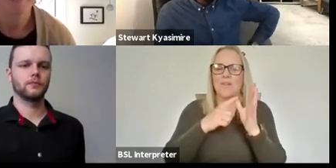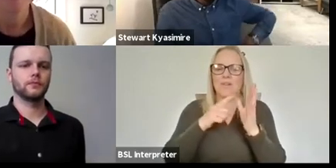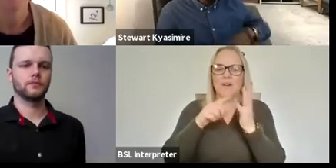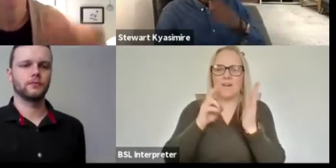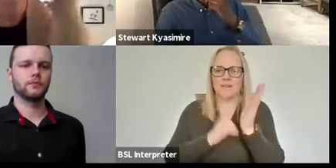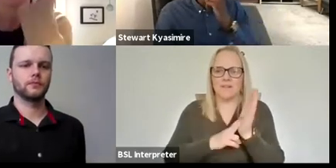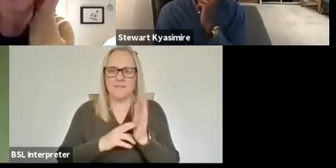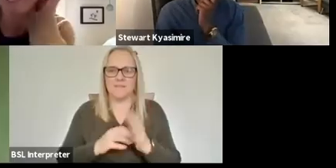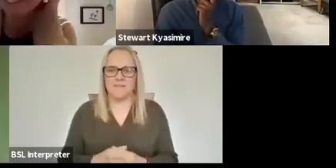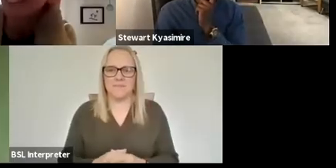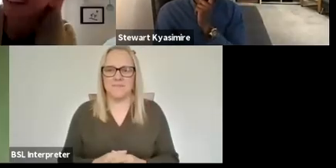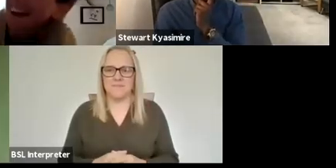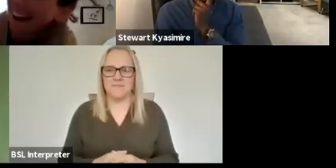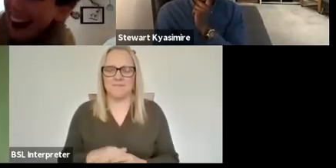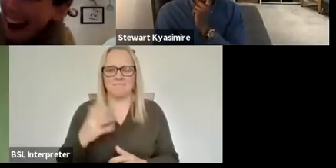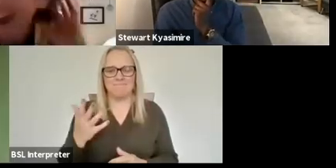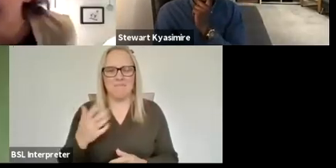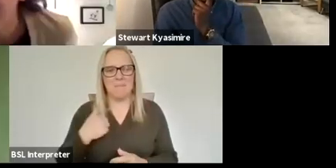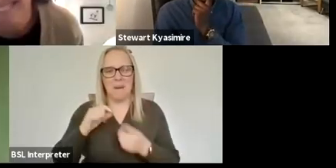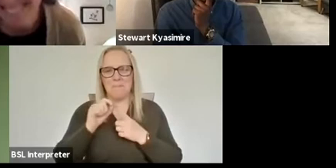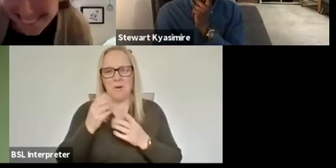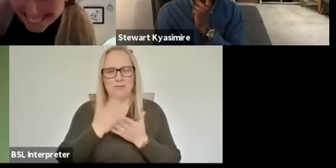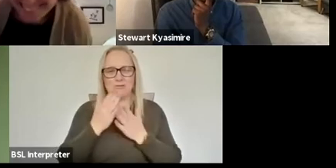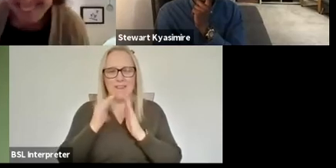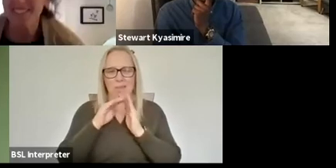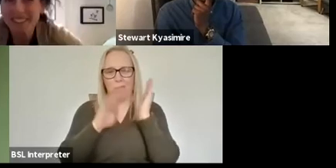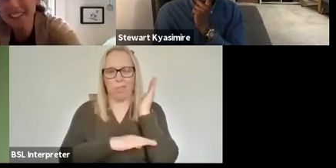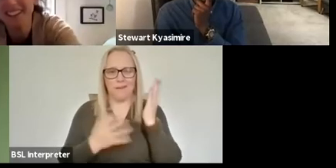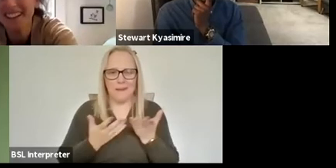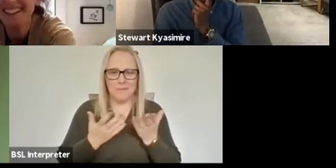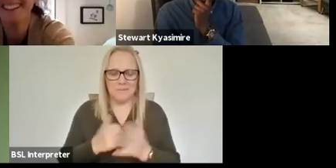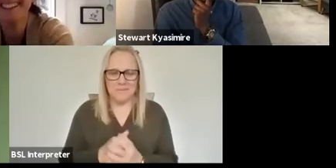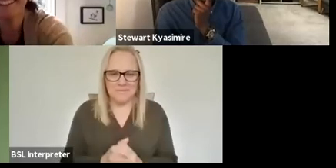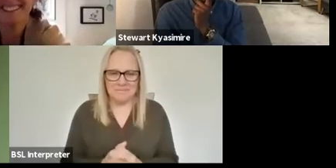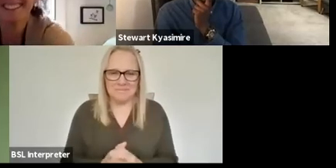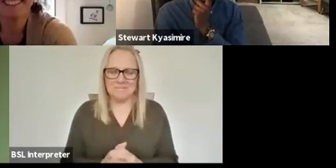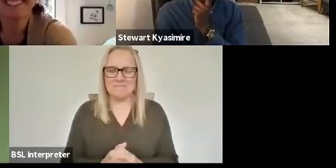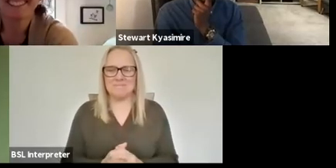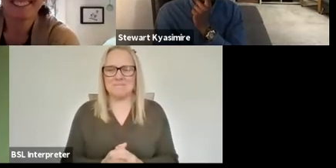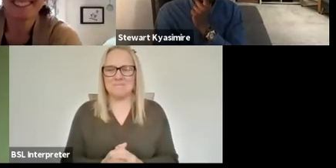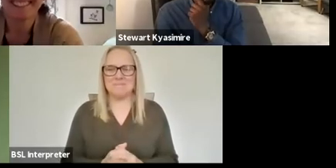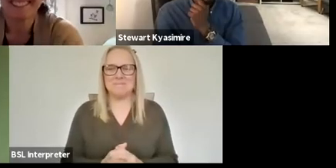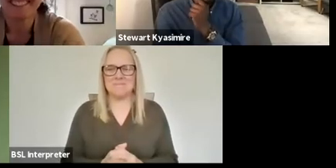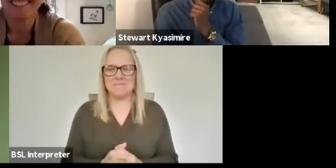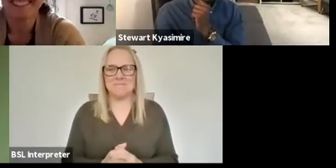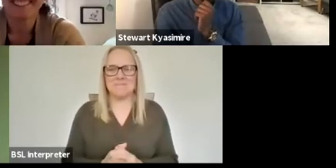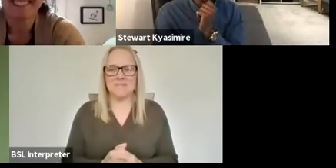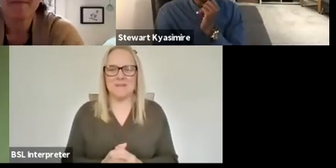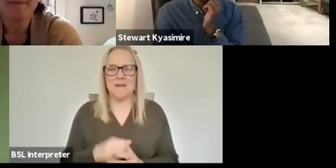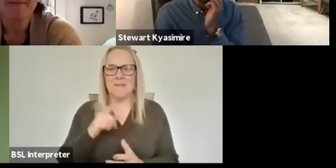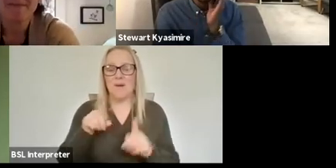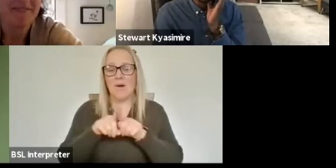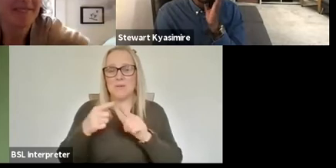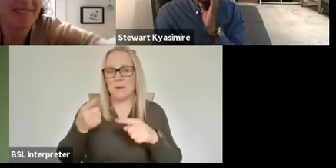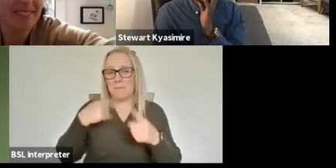um thing seems very trivial now um no i was just um to stuart's point about about